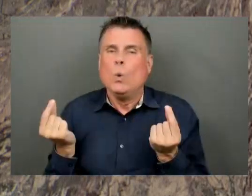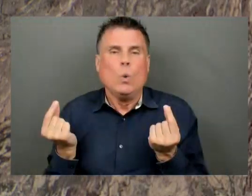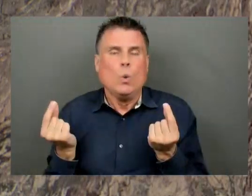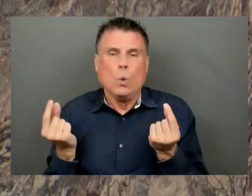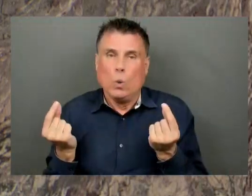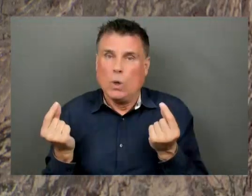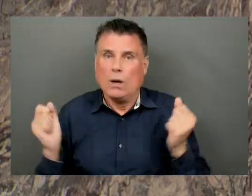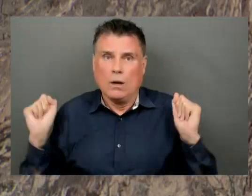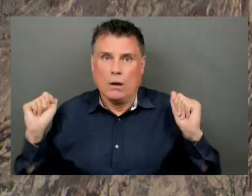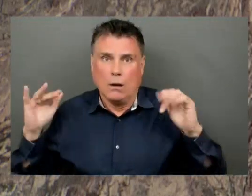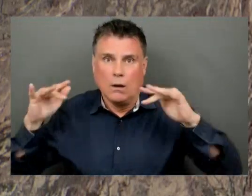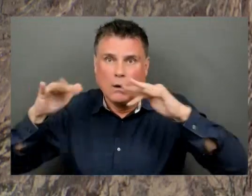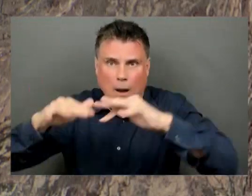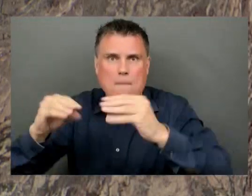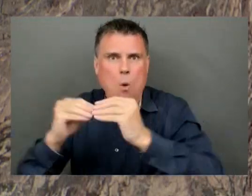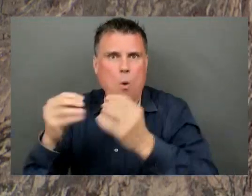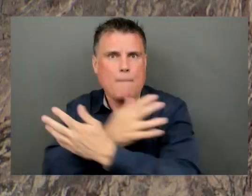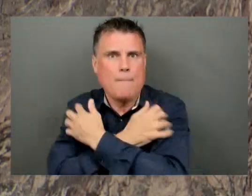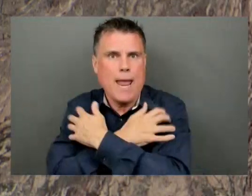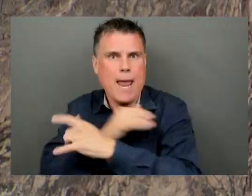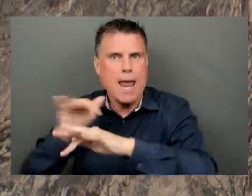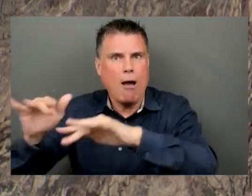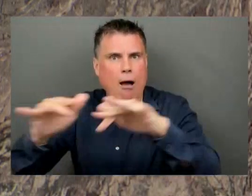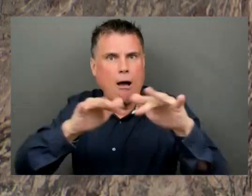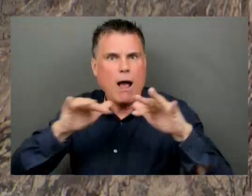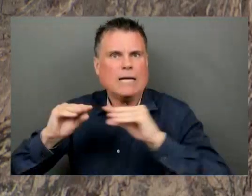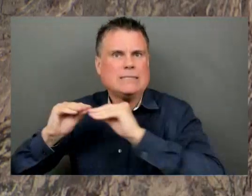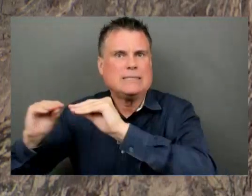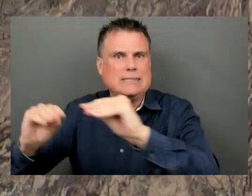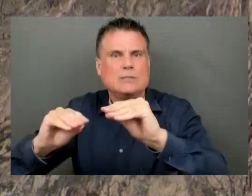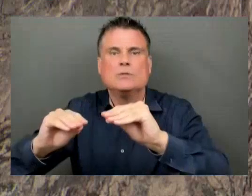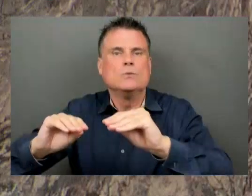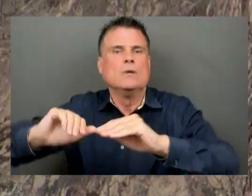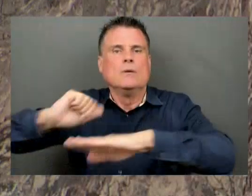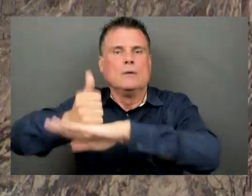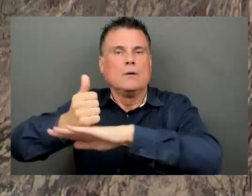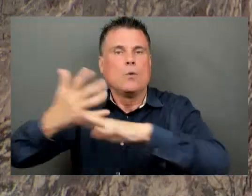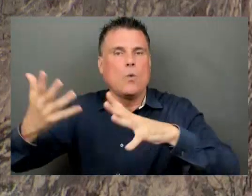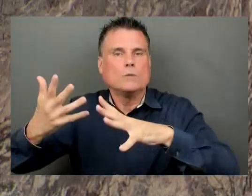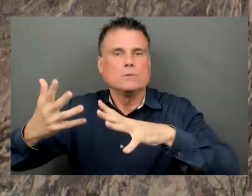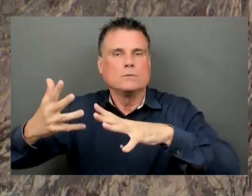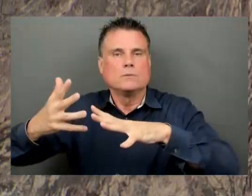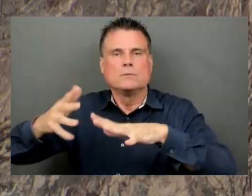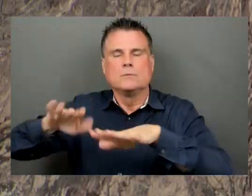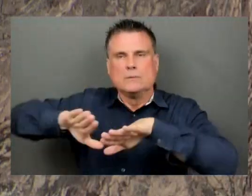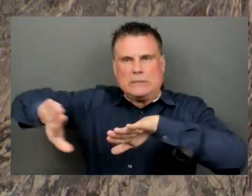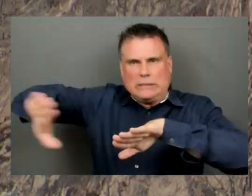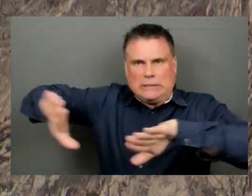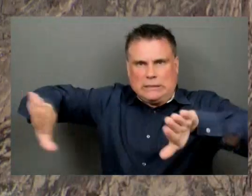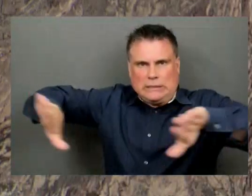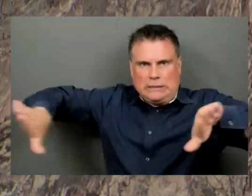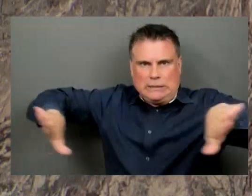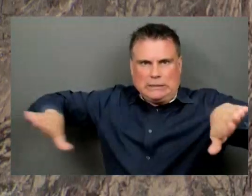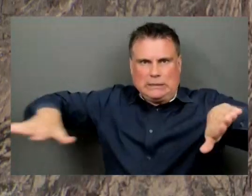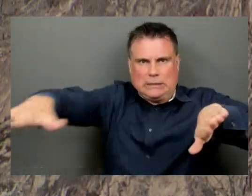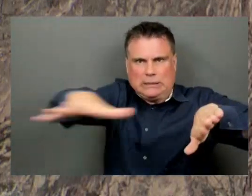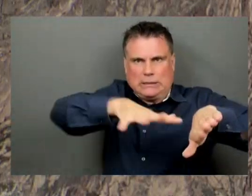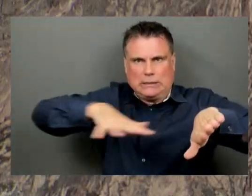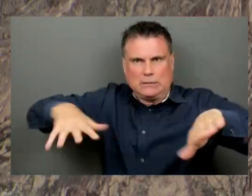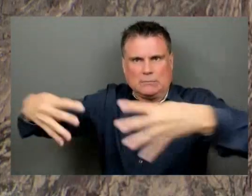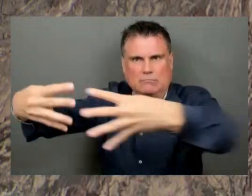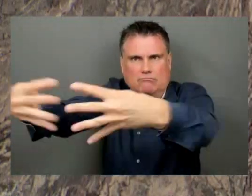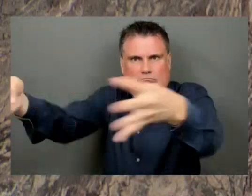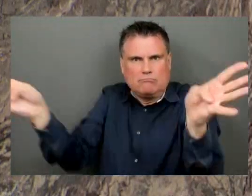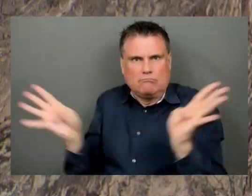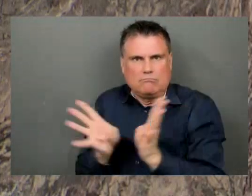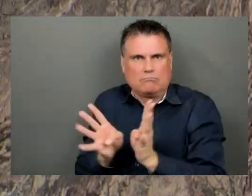One of the most effective deterrents is the use of fencing, and in the past, while lethal techniques may have been common, today electric fencing is a